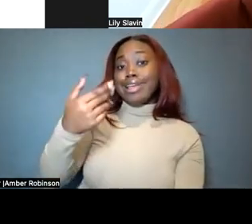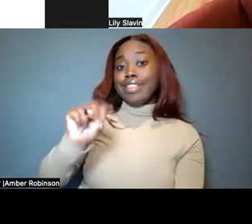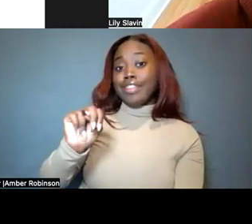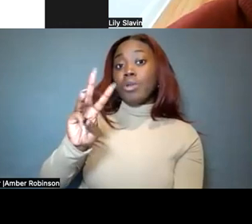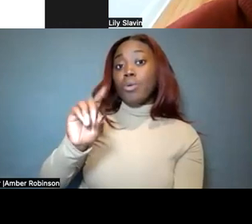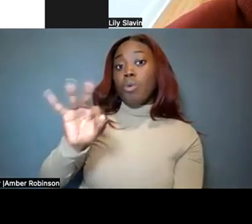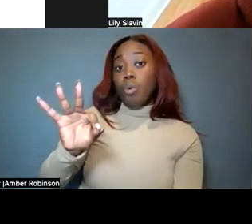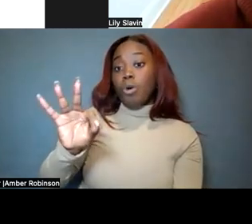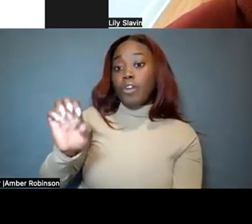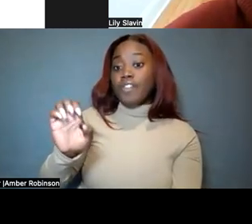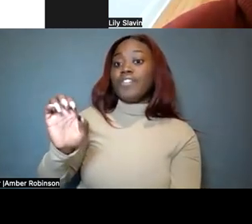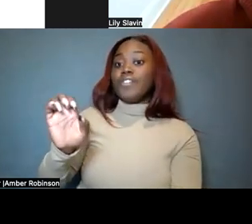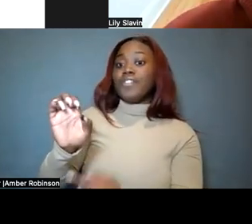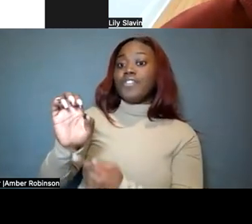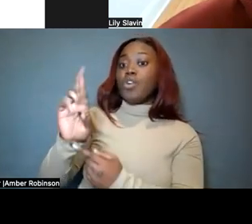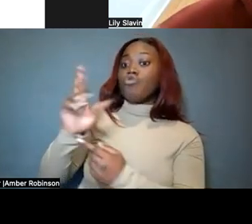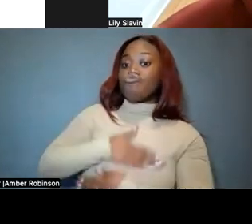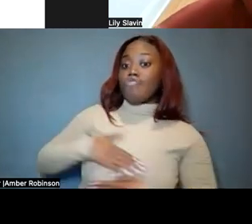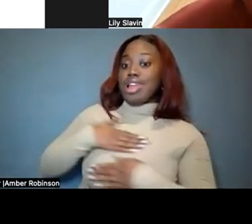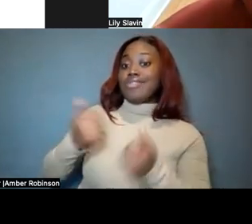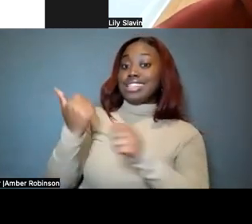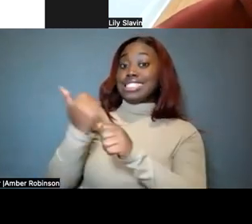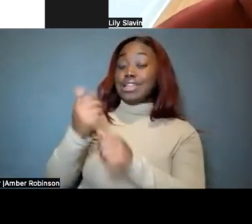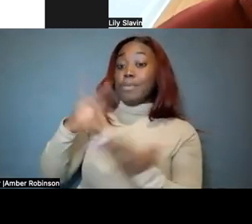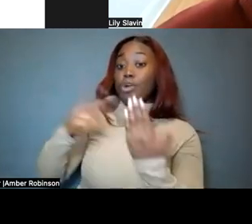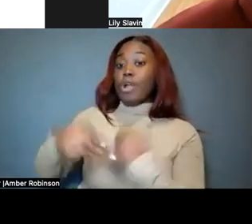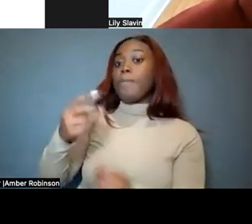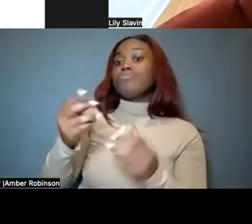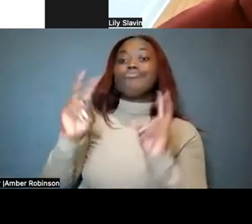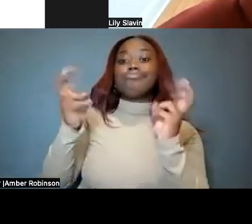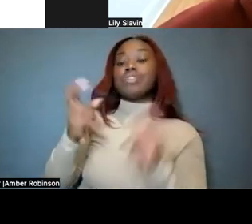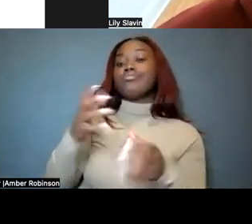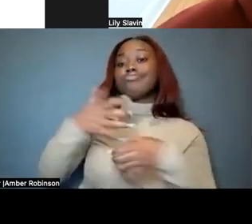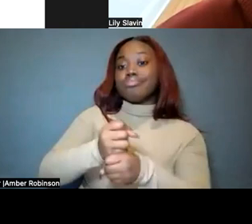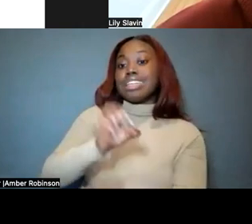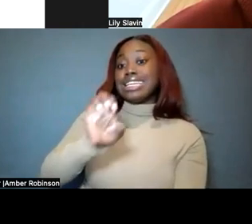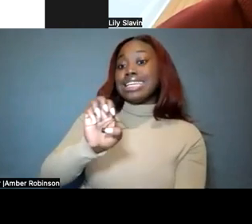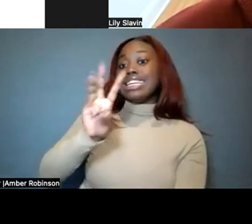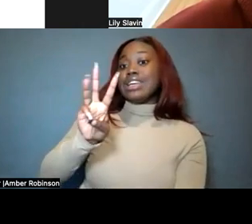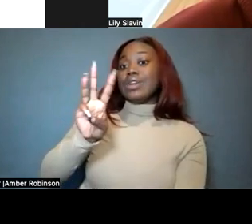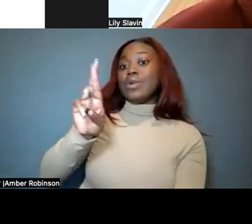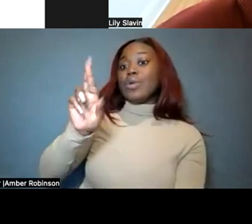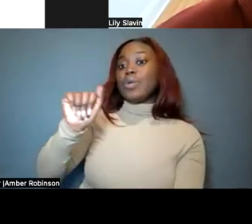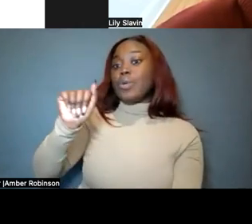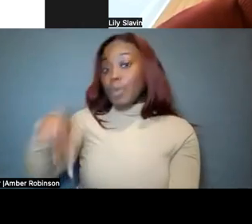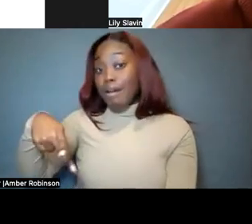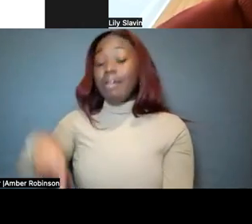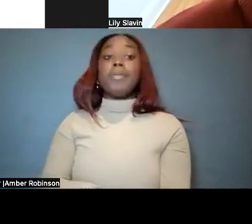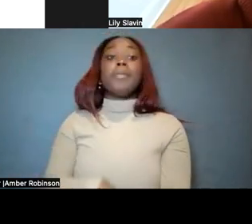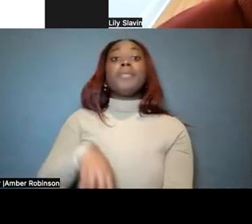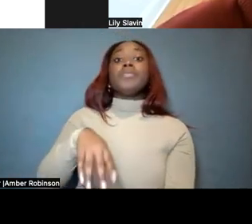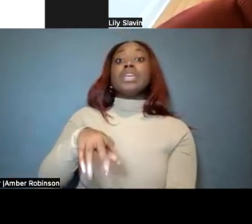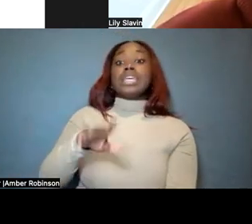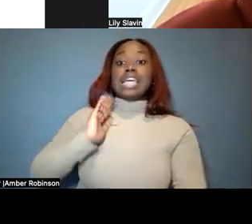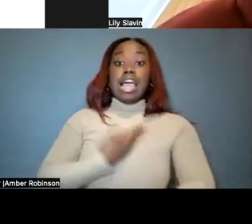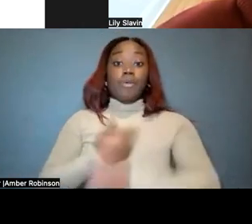Recreational Assistance Program, or ERAP, which is through the, the Charged Syndrome Foundation. It's